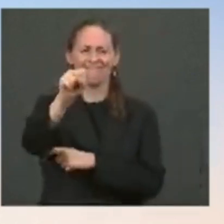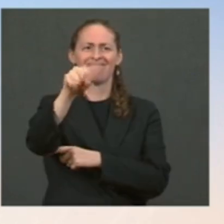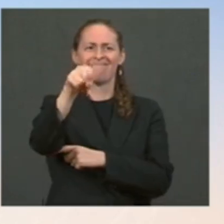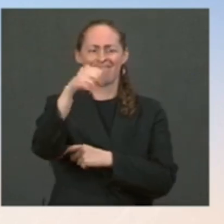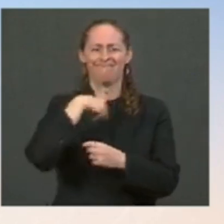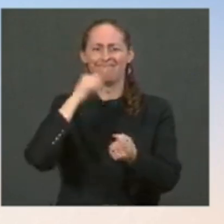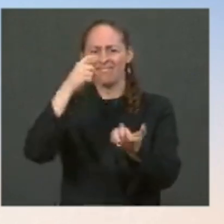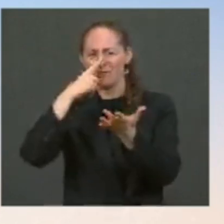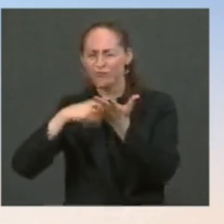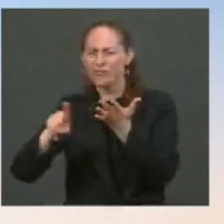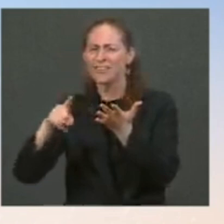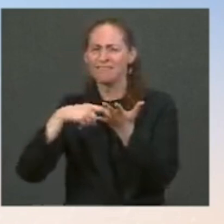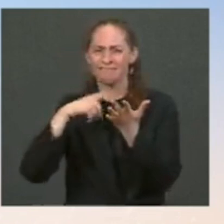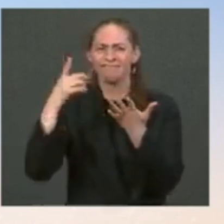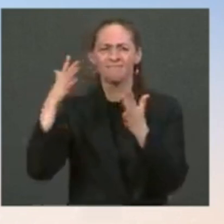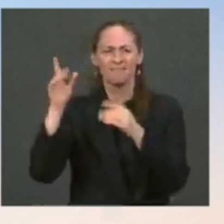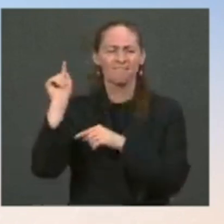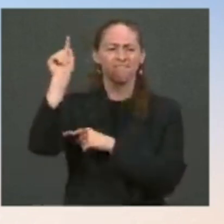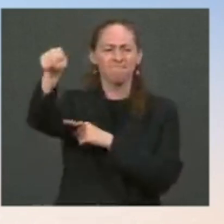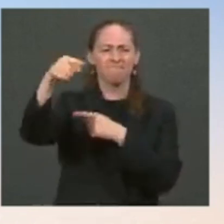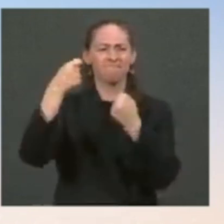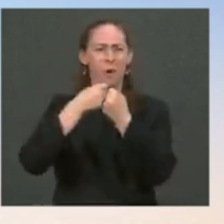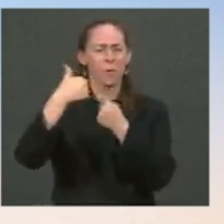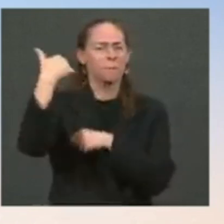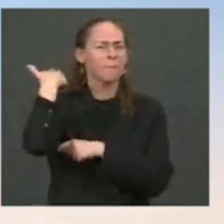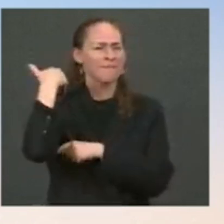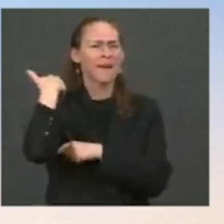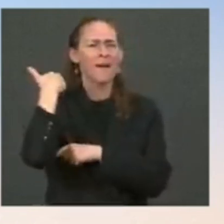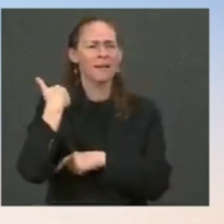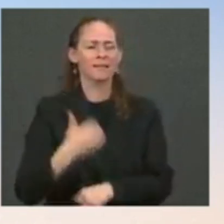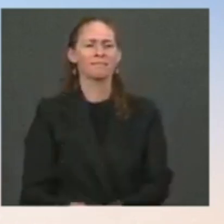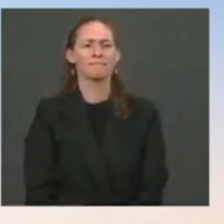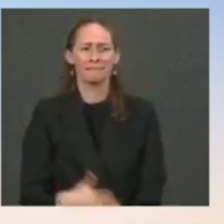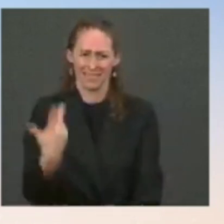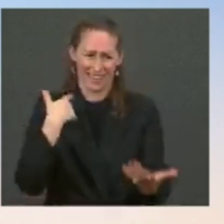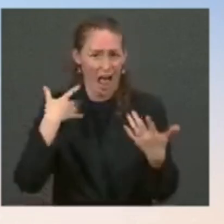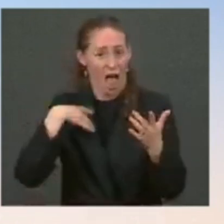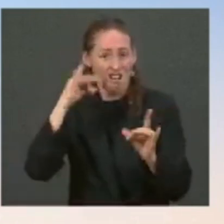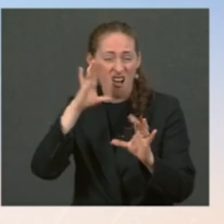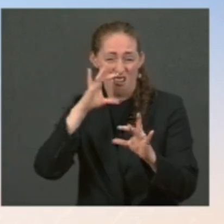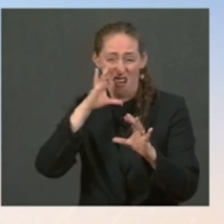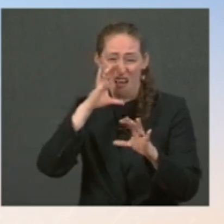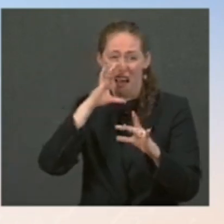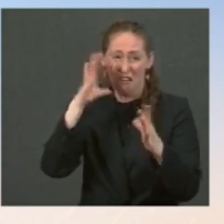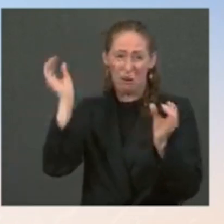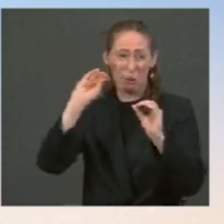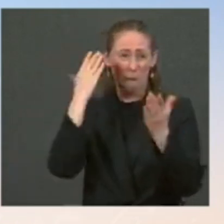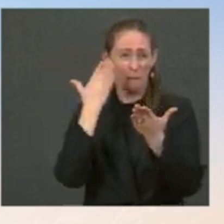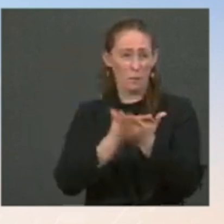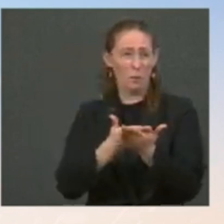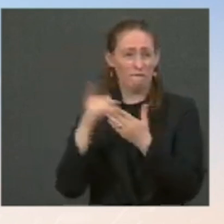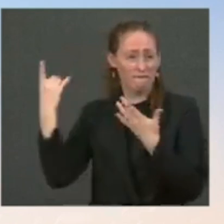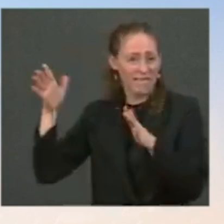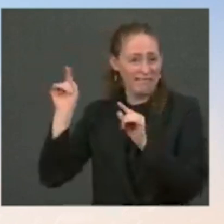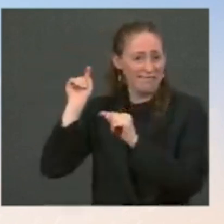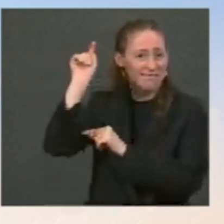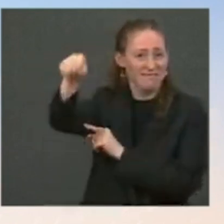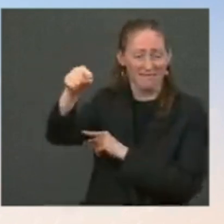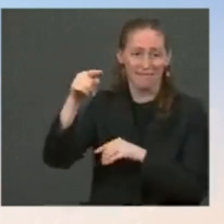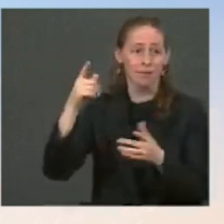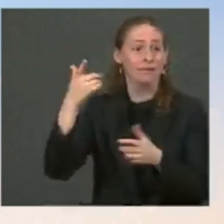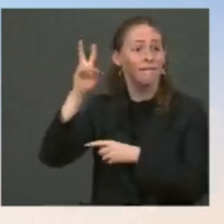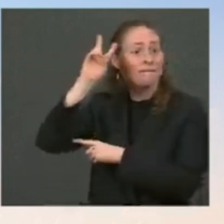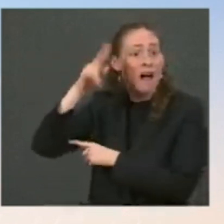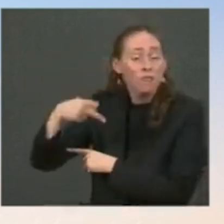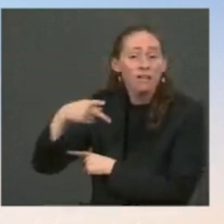the times he's been to the southern border. been looking all morning and we cannot find any record of him visiting the border as president, vice president, senator, or even